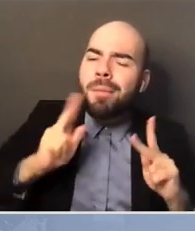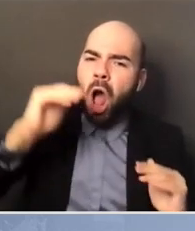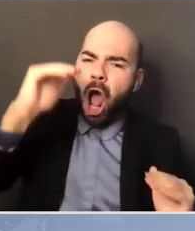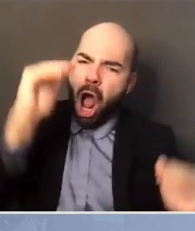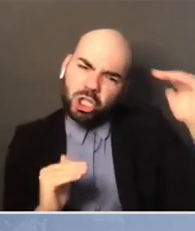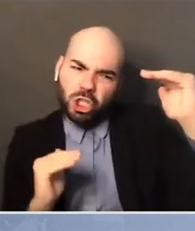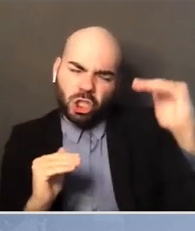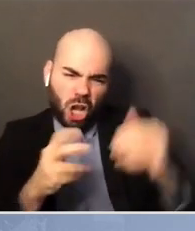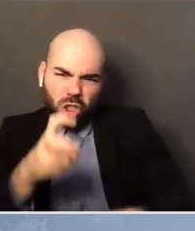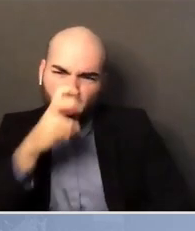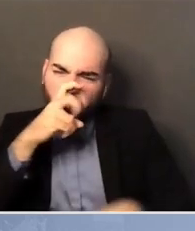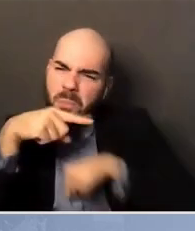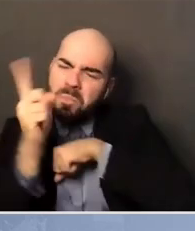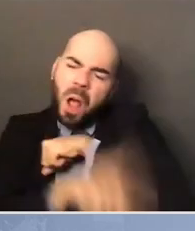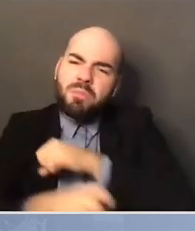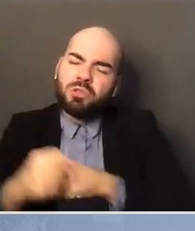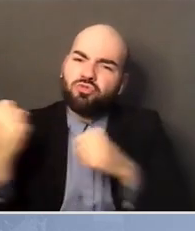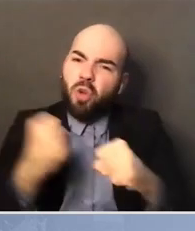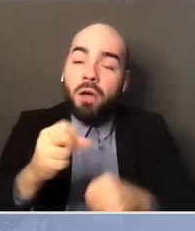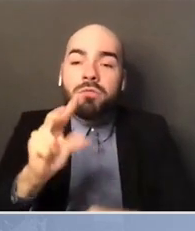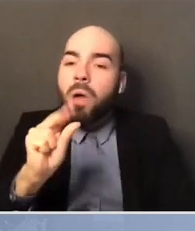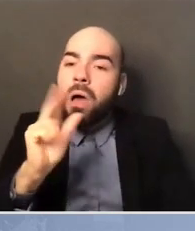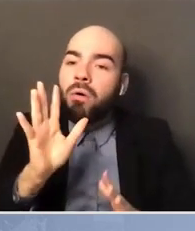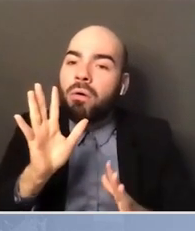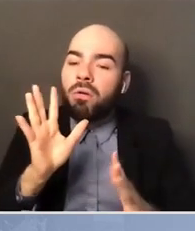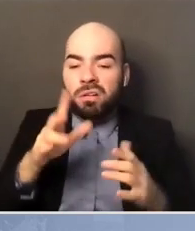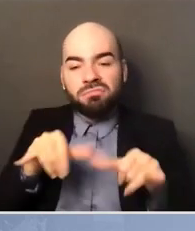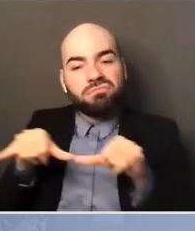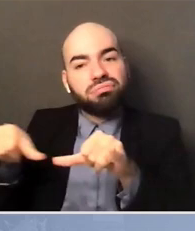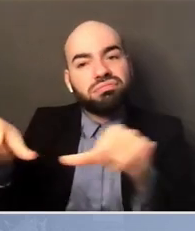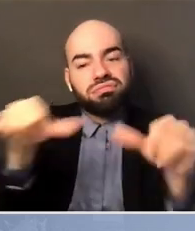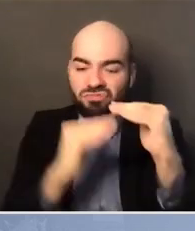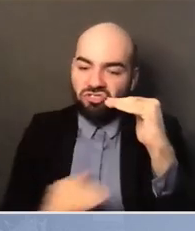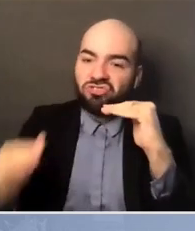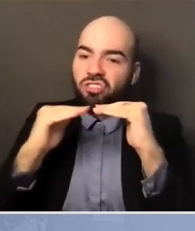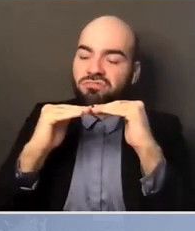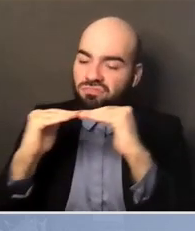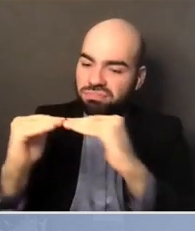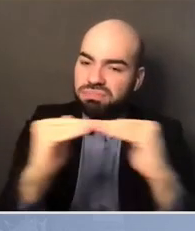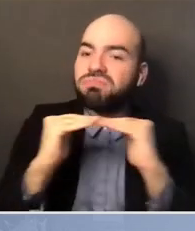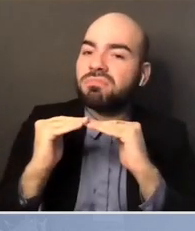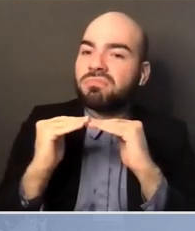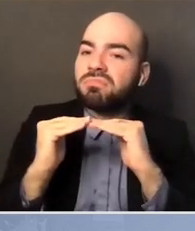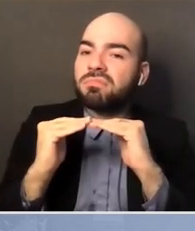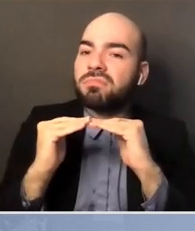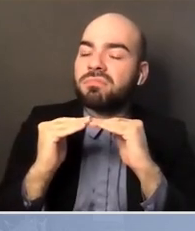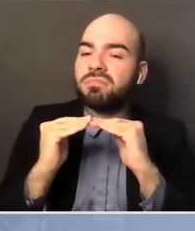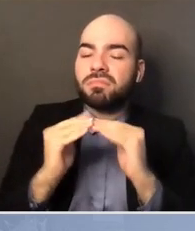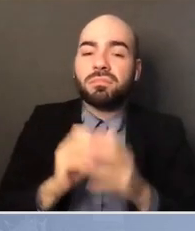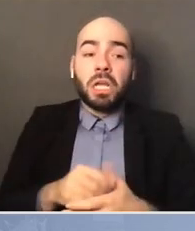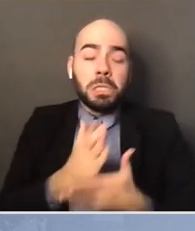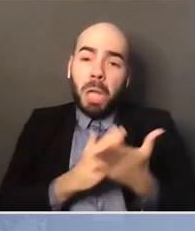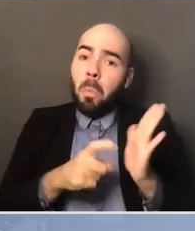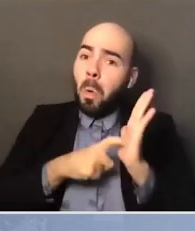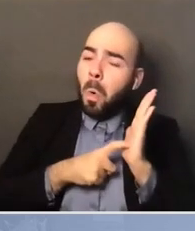may not always be the situation in which justice was served, which meant that there were thousands